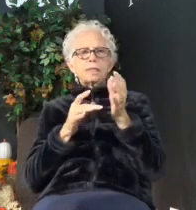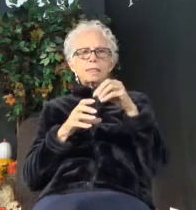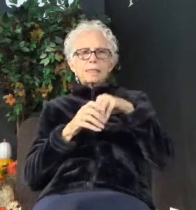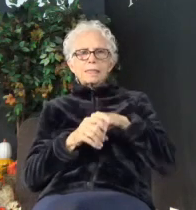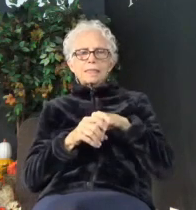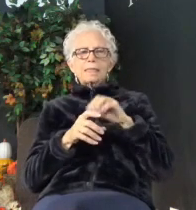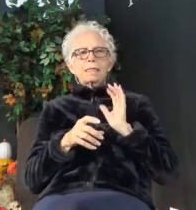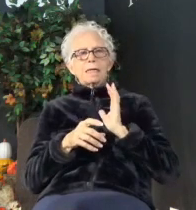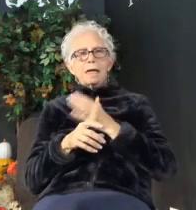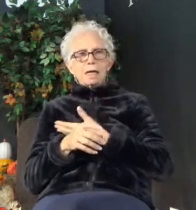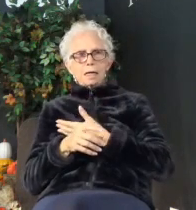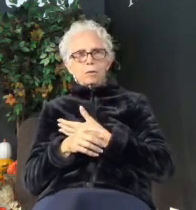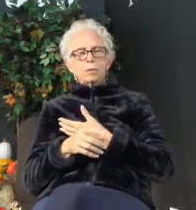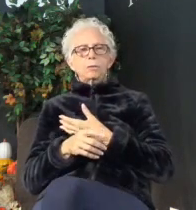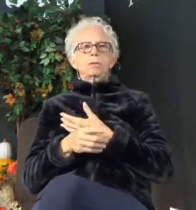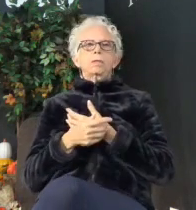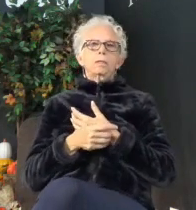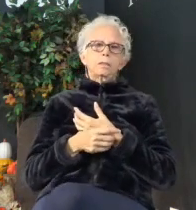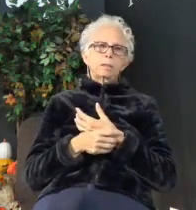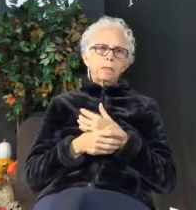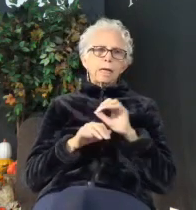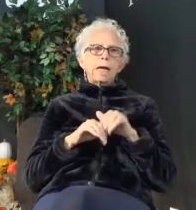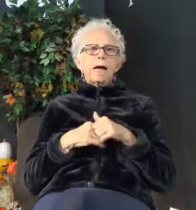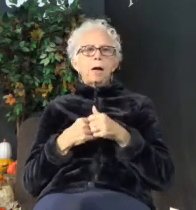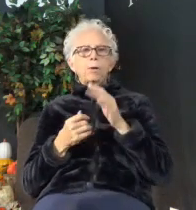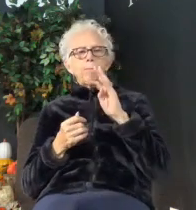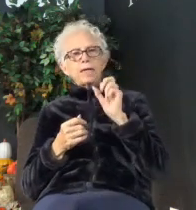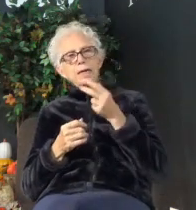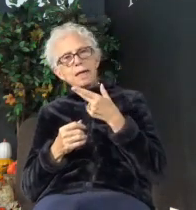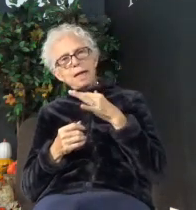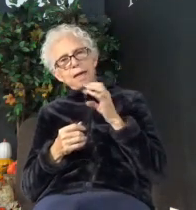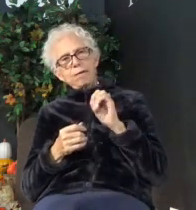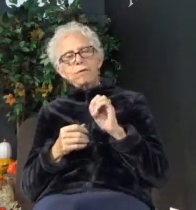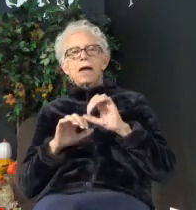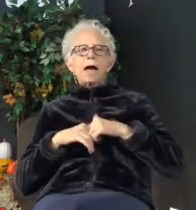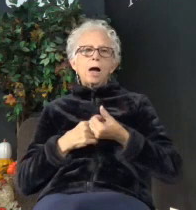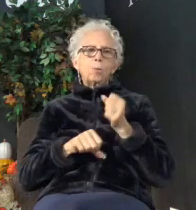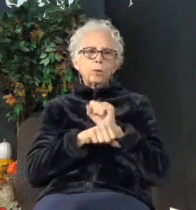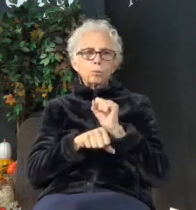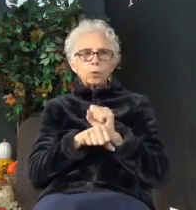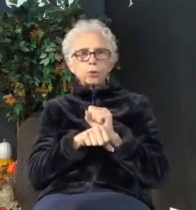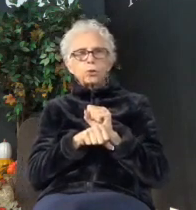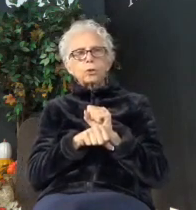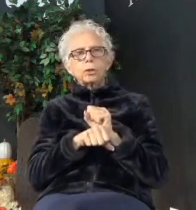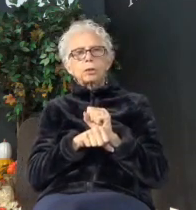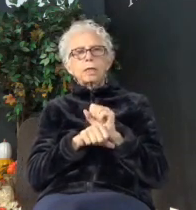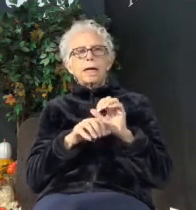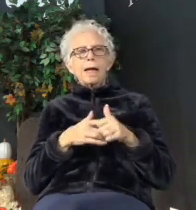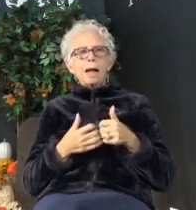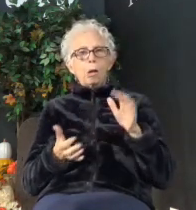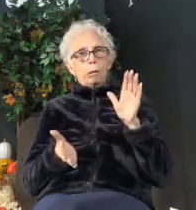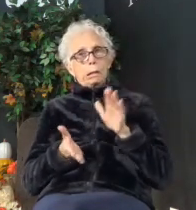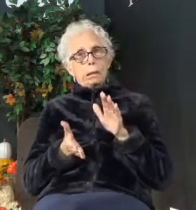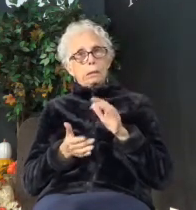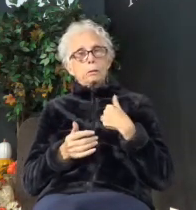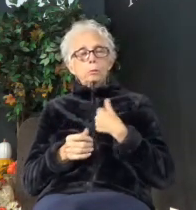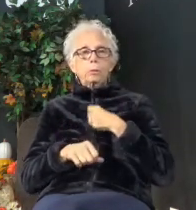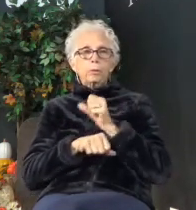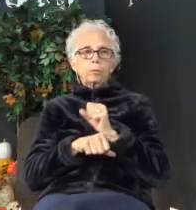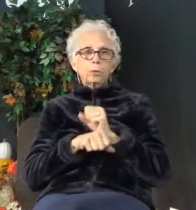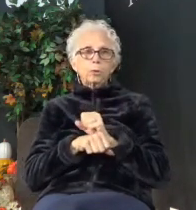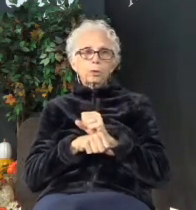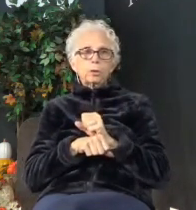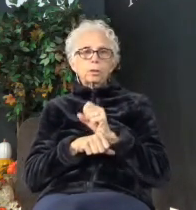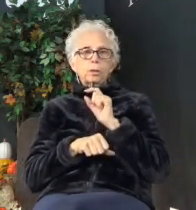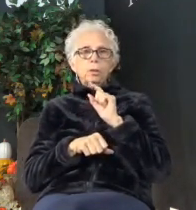how we behave, how hard we work, how little we work. It's a